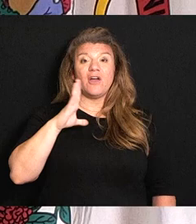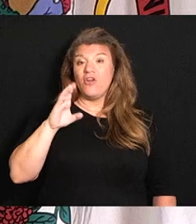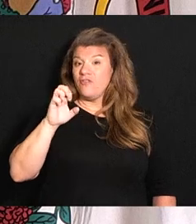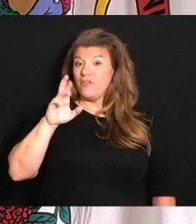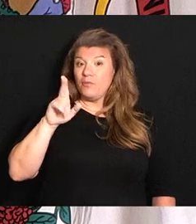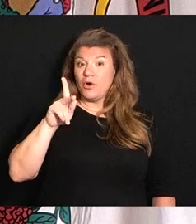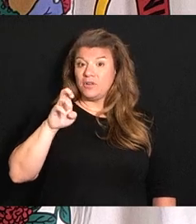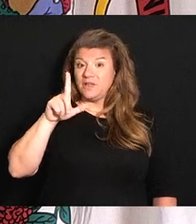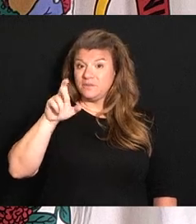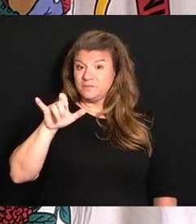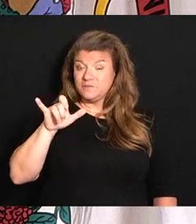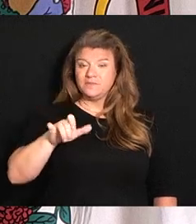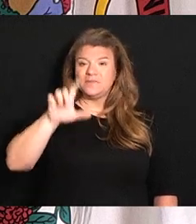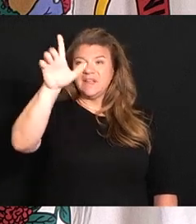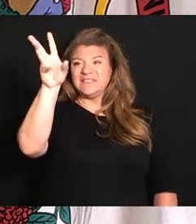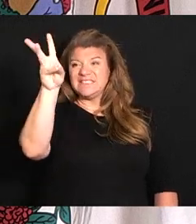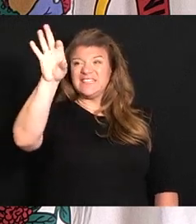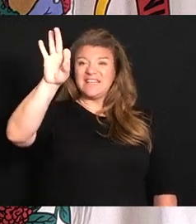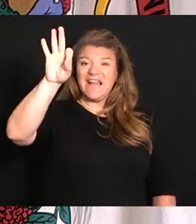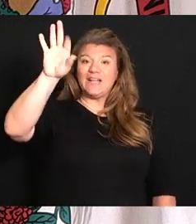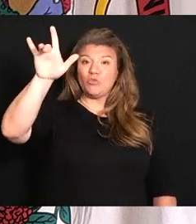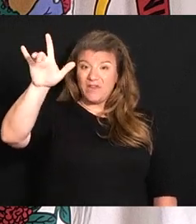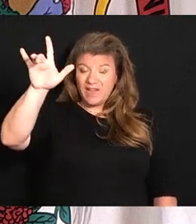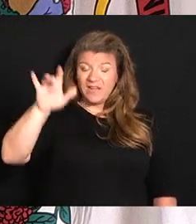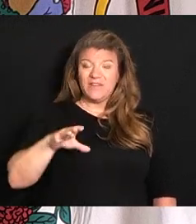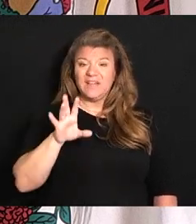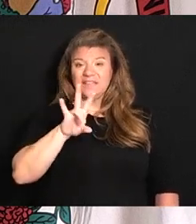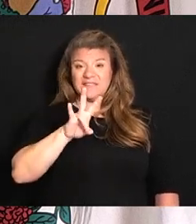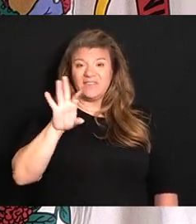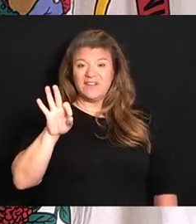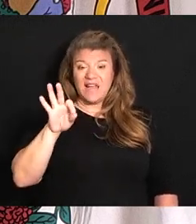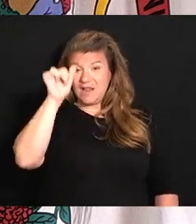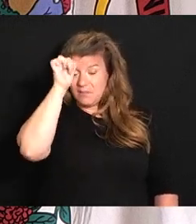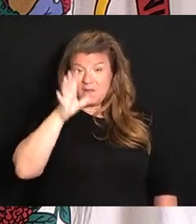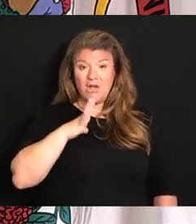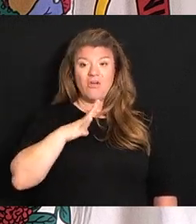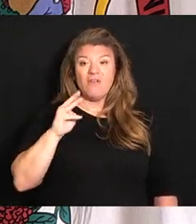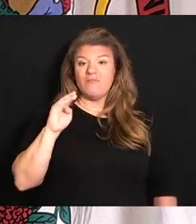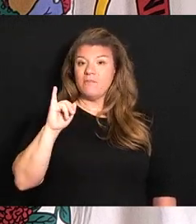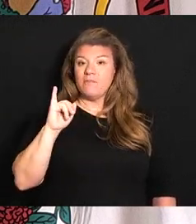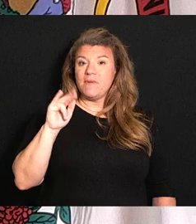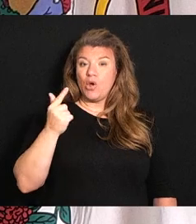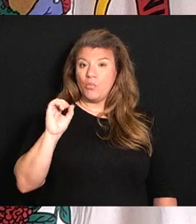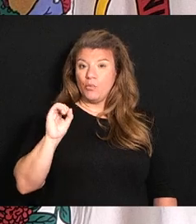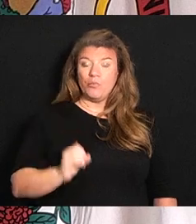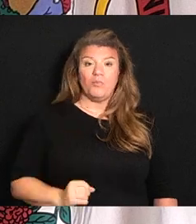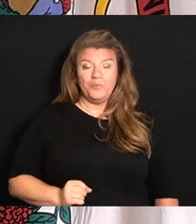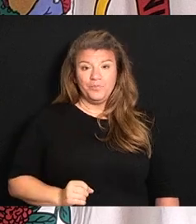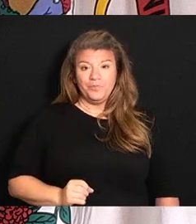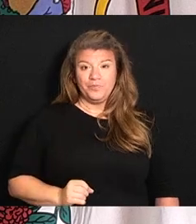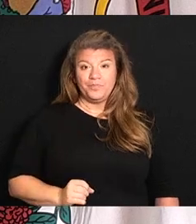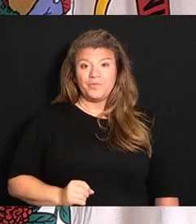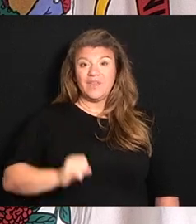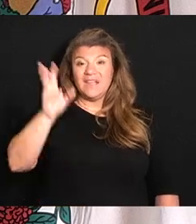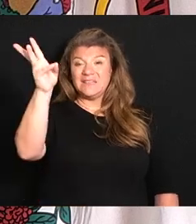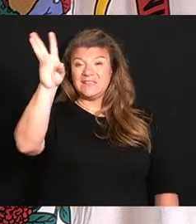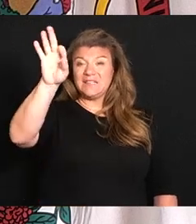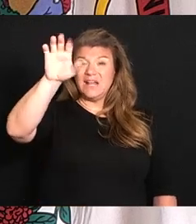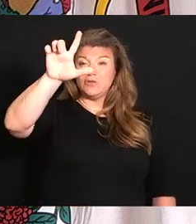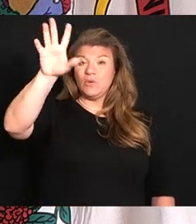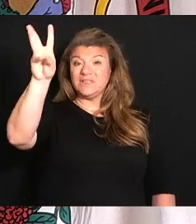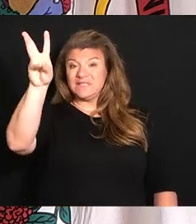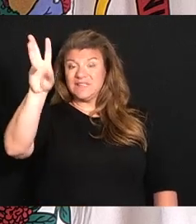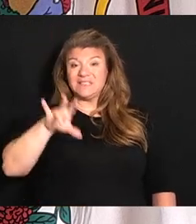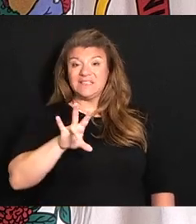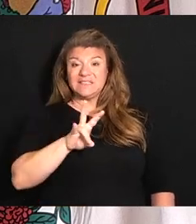County. The 6925th death, a 79-year-old male from Mingo County. The 6926th death, a